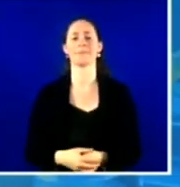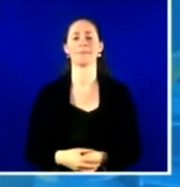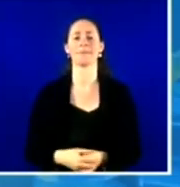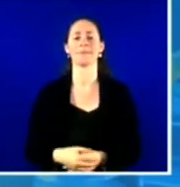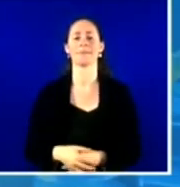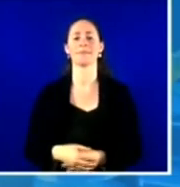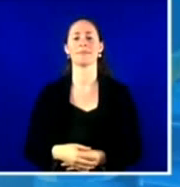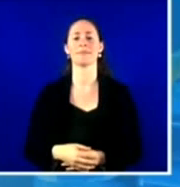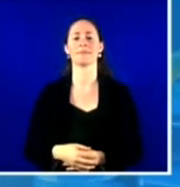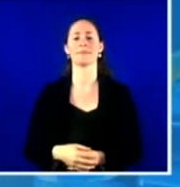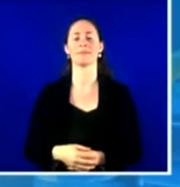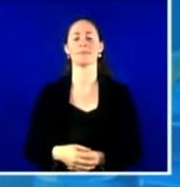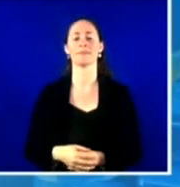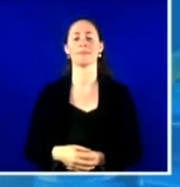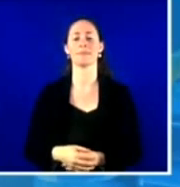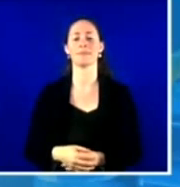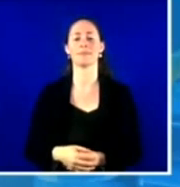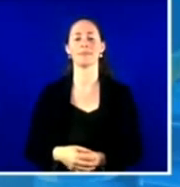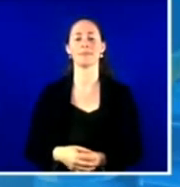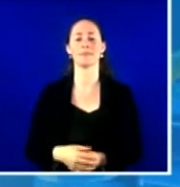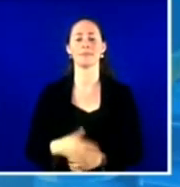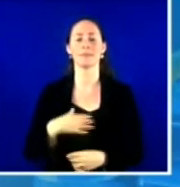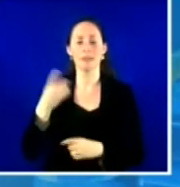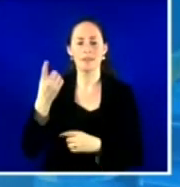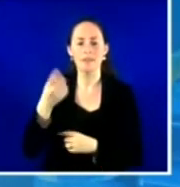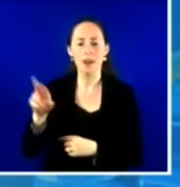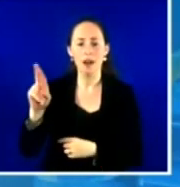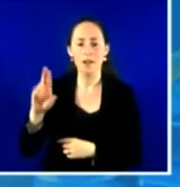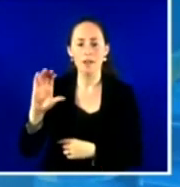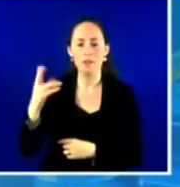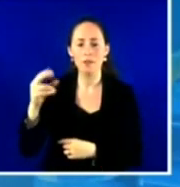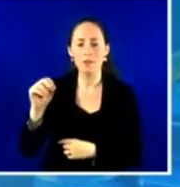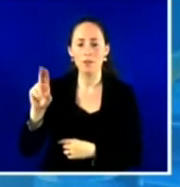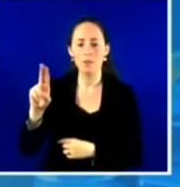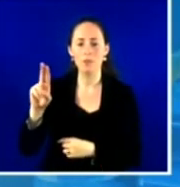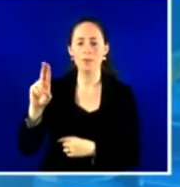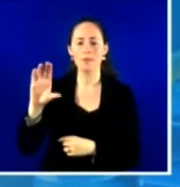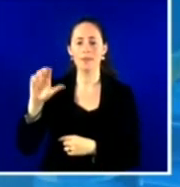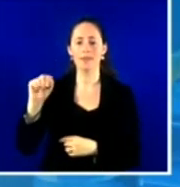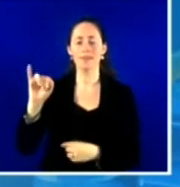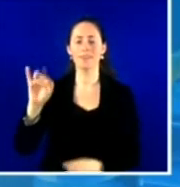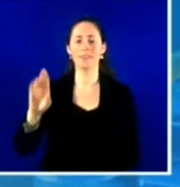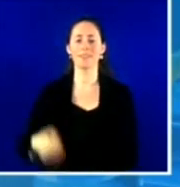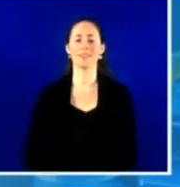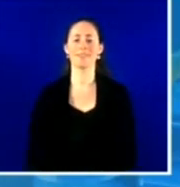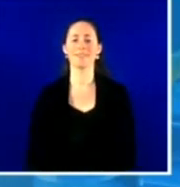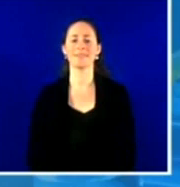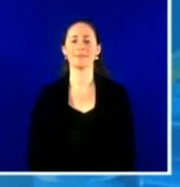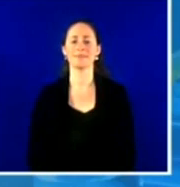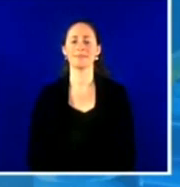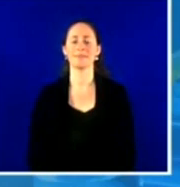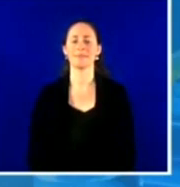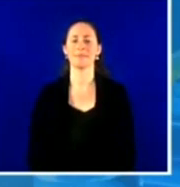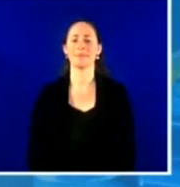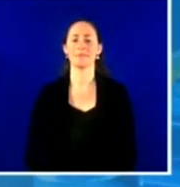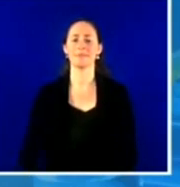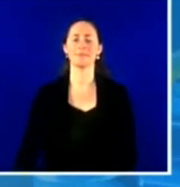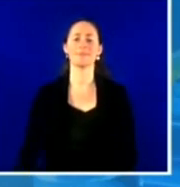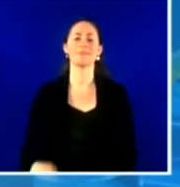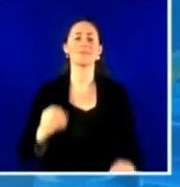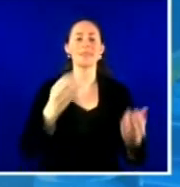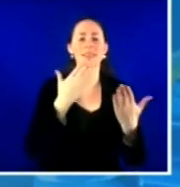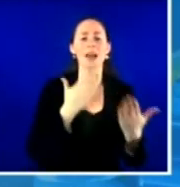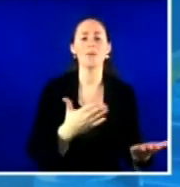Shuker. Sure. Please. Thank you so much, Dr. Nunez Smith. And, um, you know, for primary care providers to